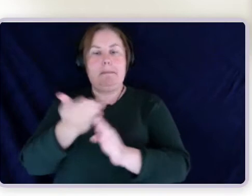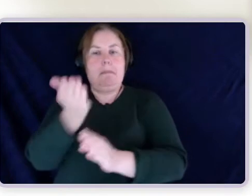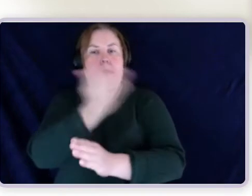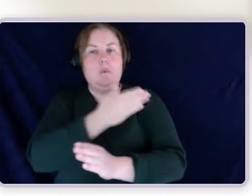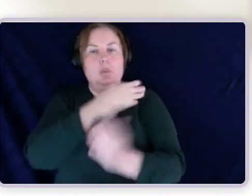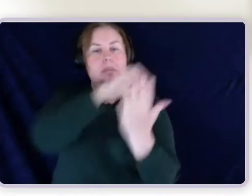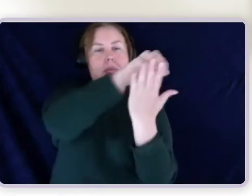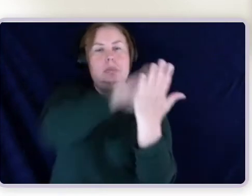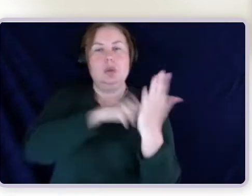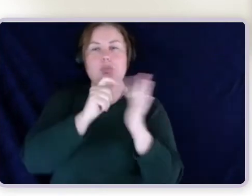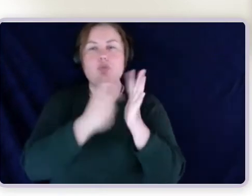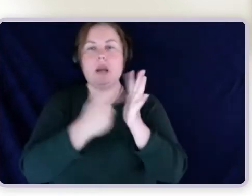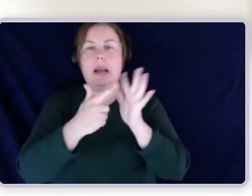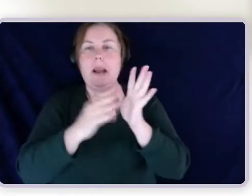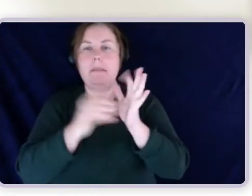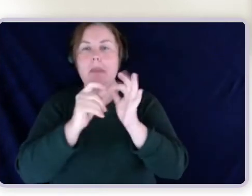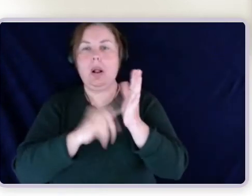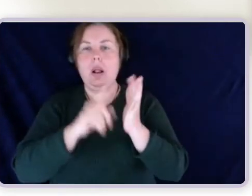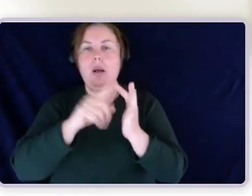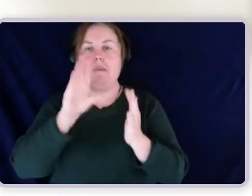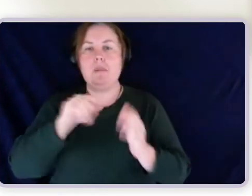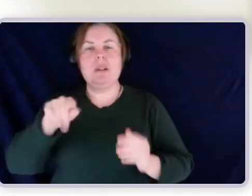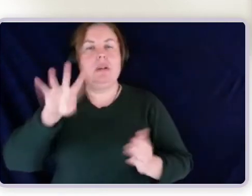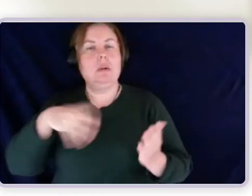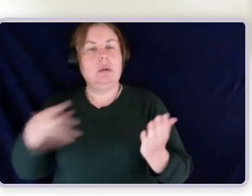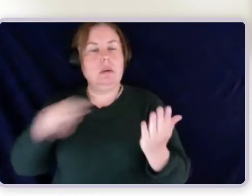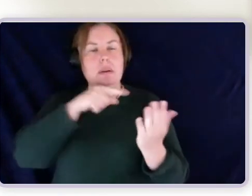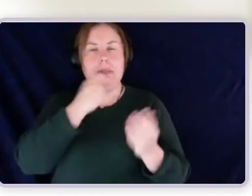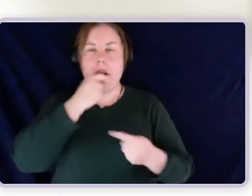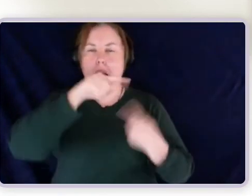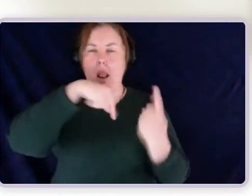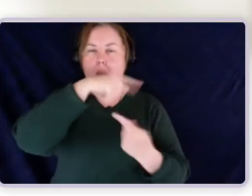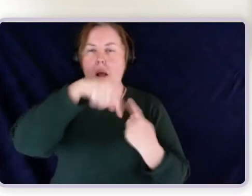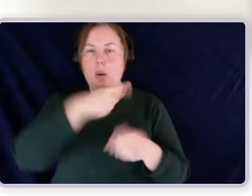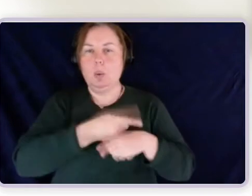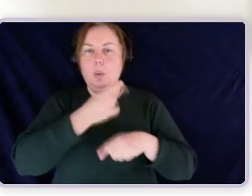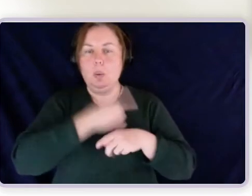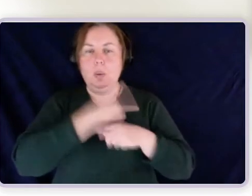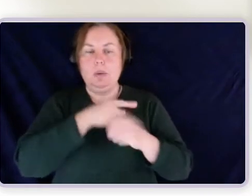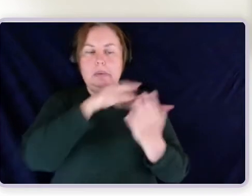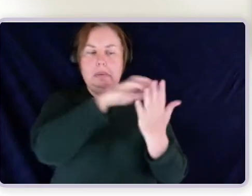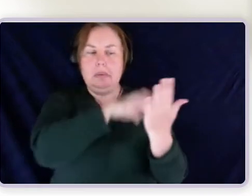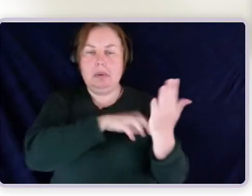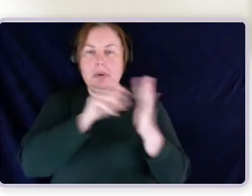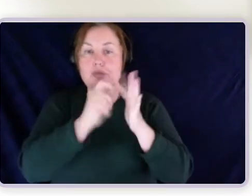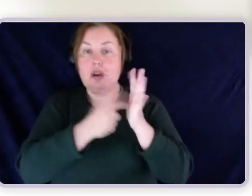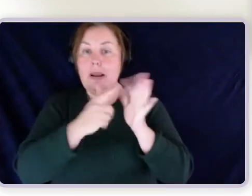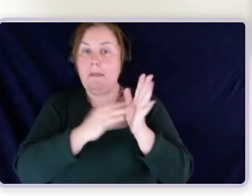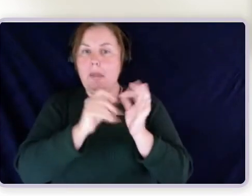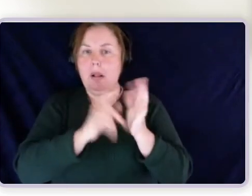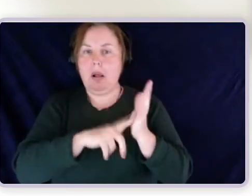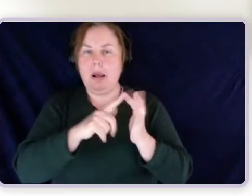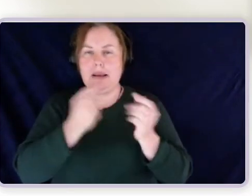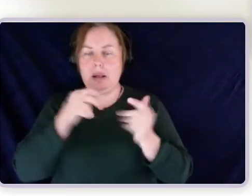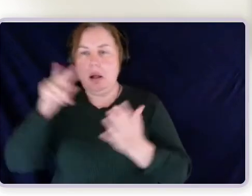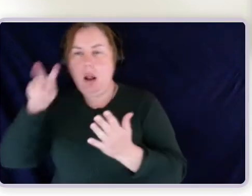where it says that, and it says it in quite a roundabout way as well. So for me, as a lawyer who deals with legislation all the time,